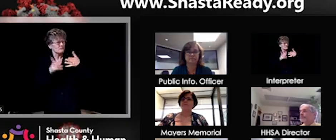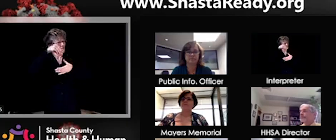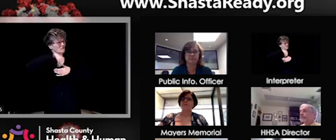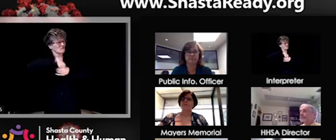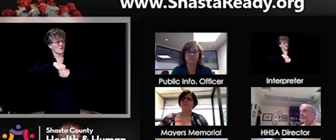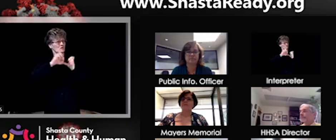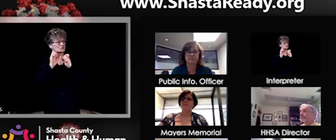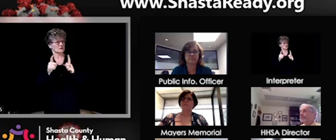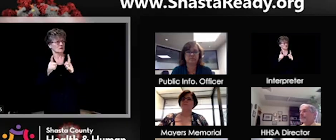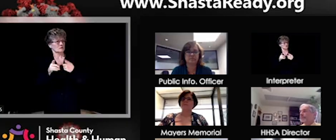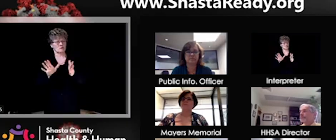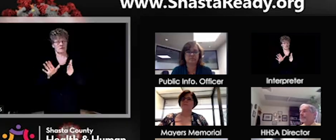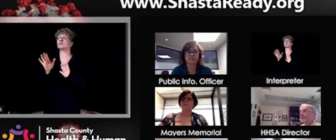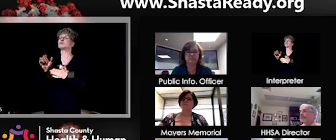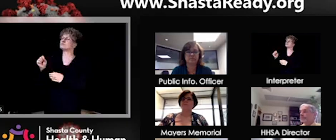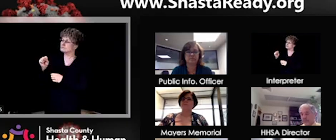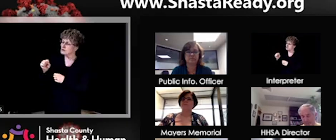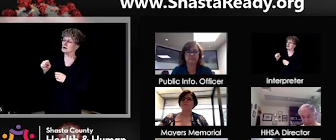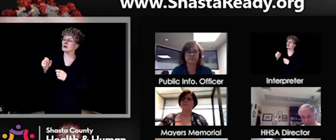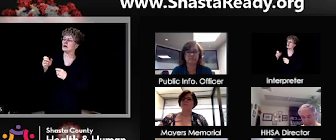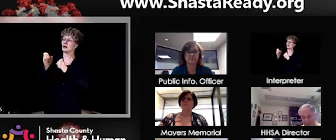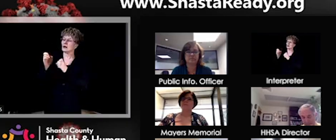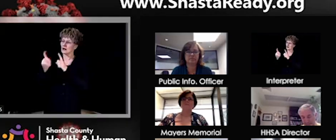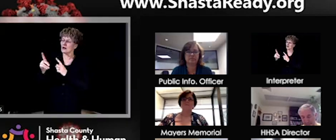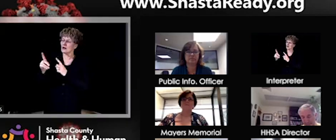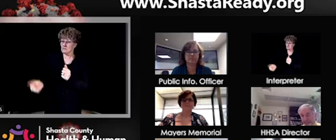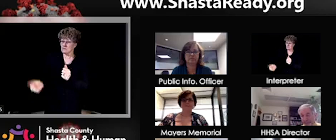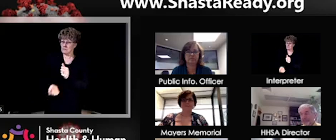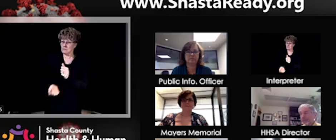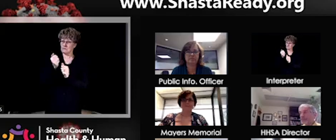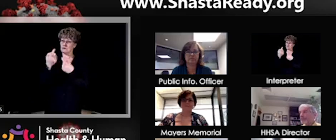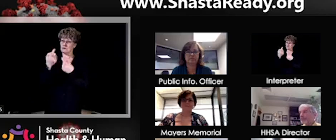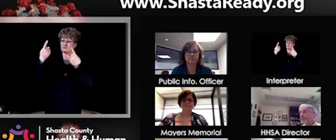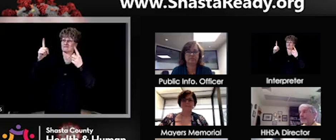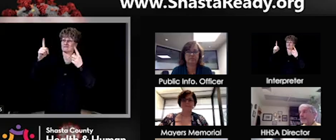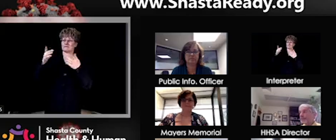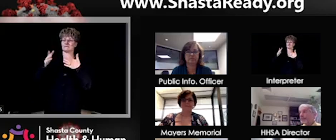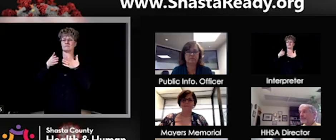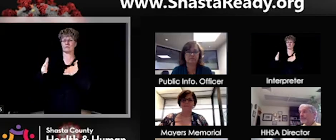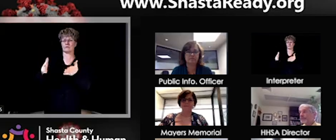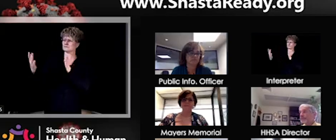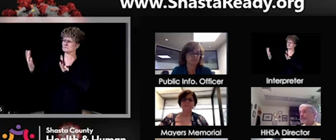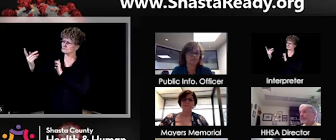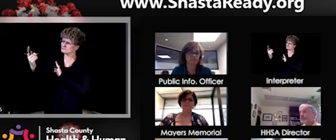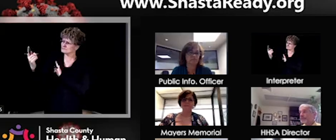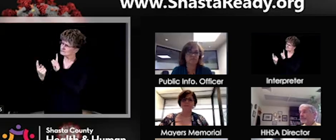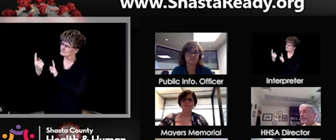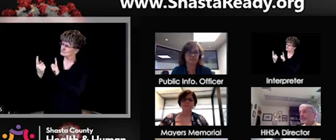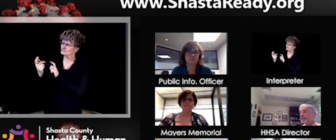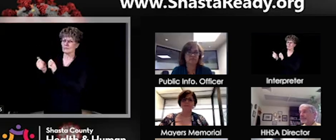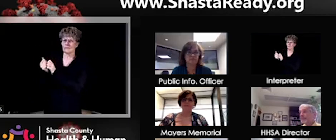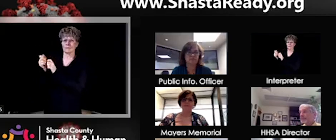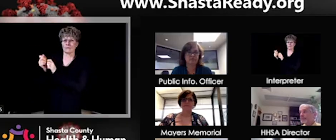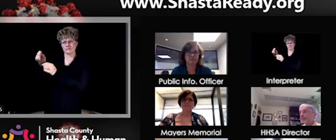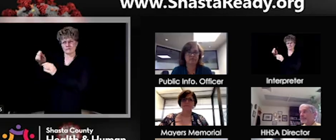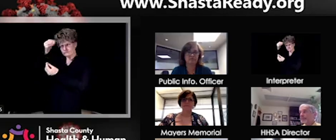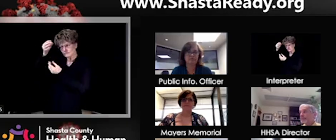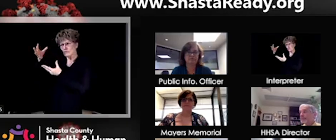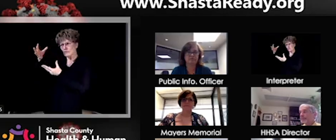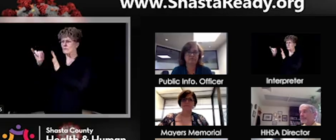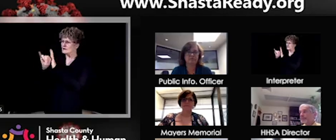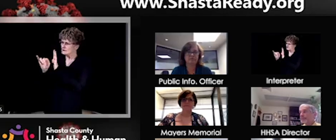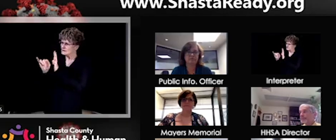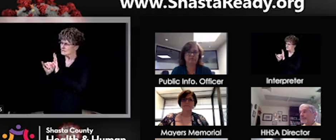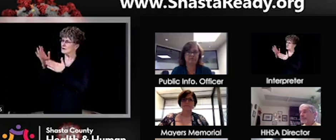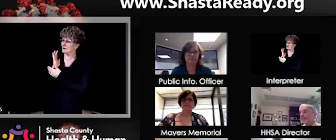effective, most effective method. And it's just identifying what the intent is, what